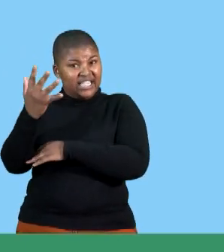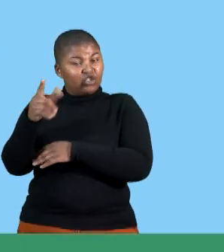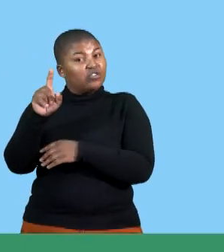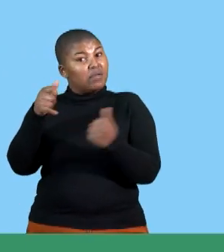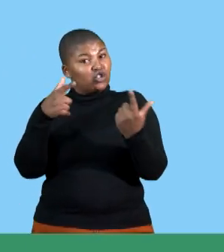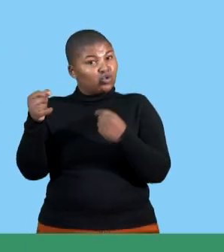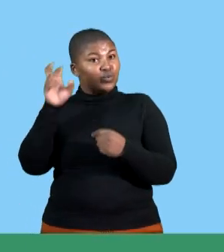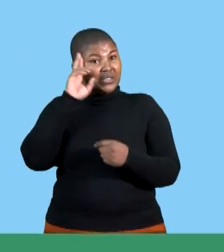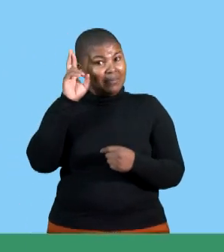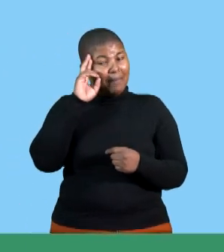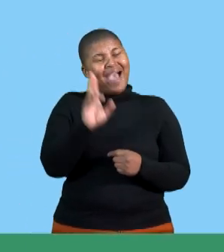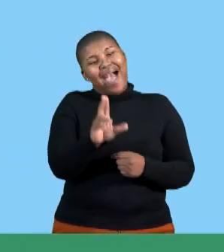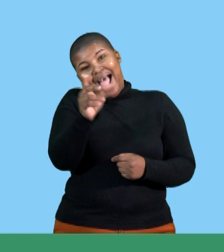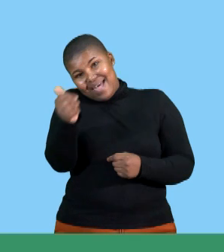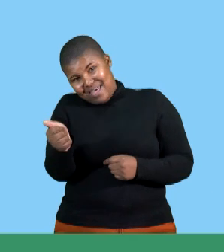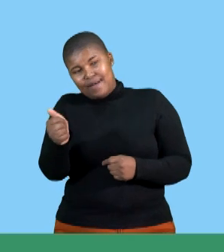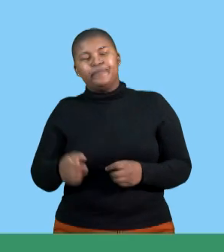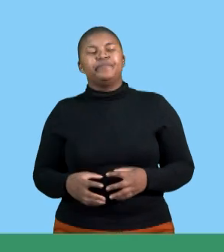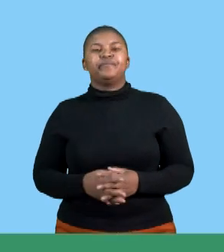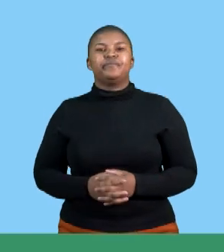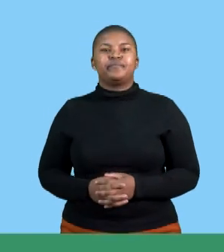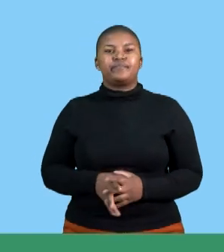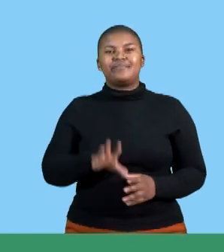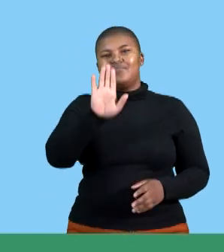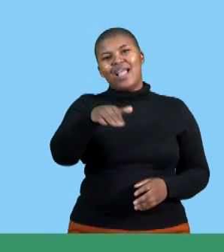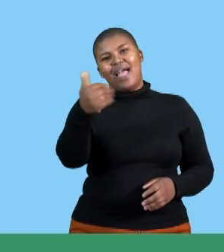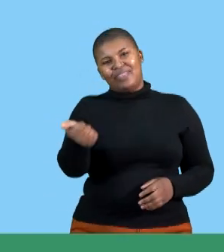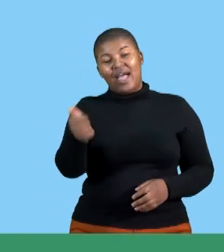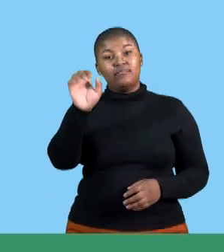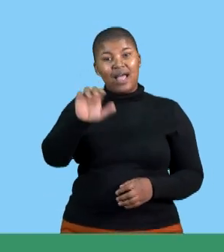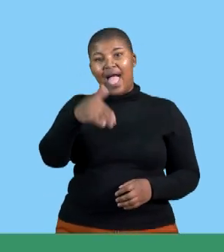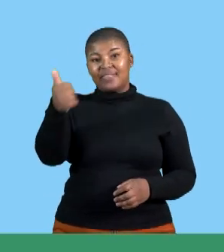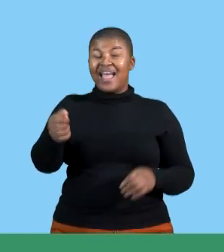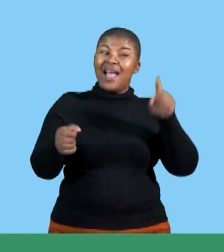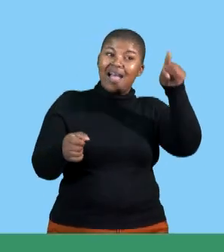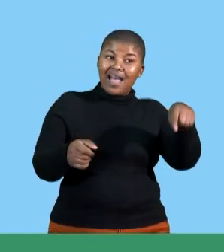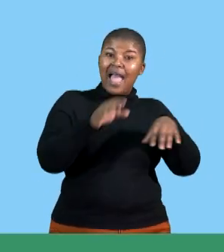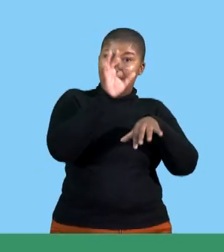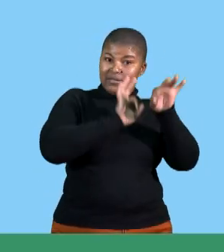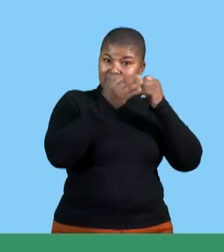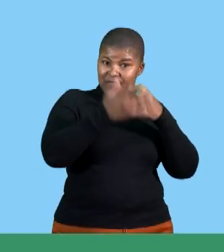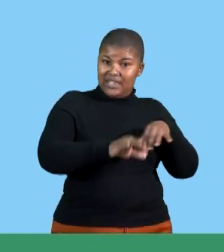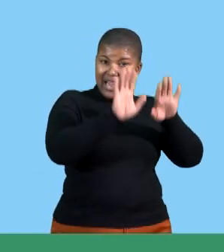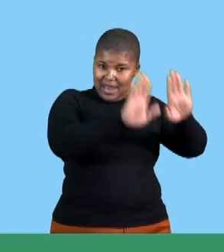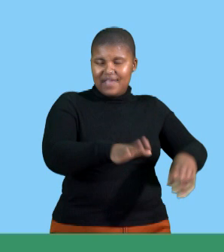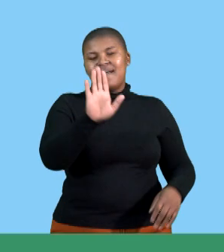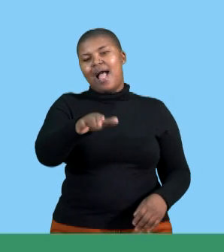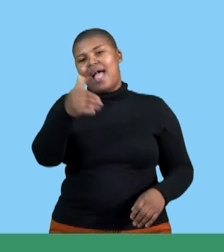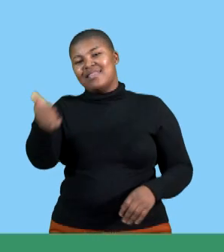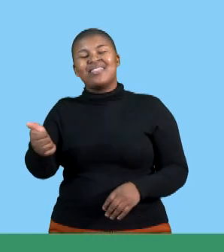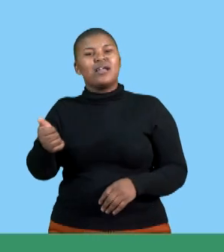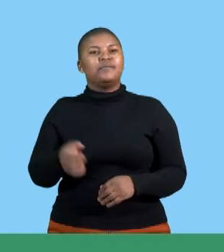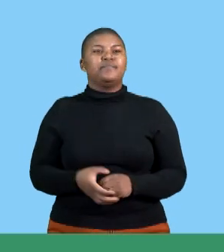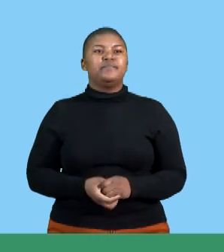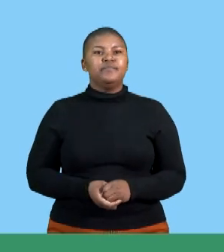presentation. Remember what keyword is? Other. Other than ones, the ones that we've mentioned today. What else can be